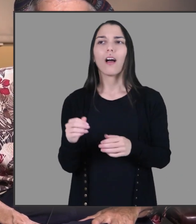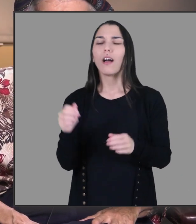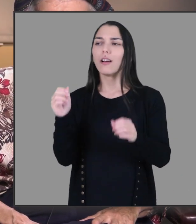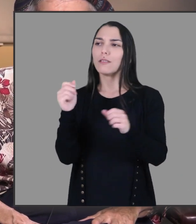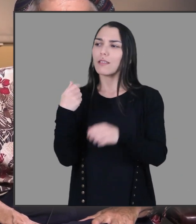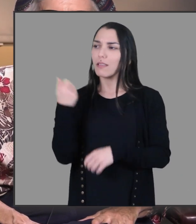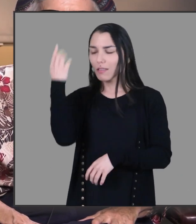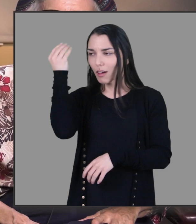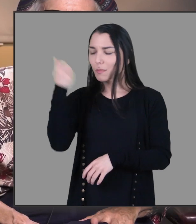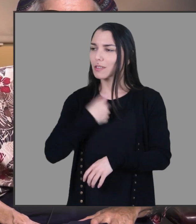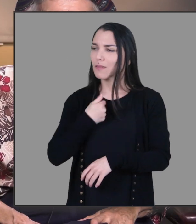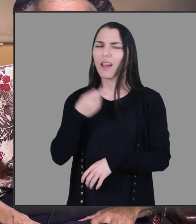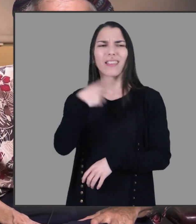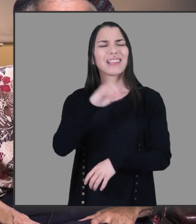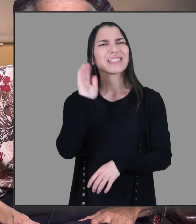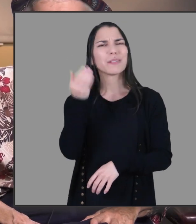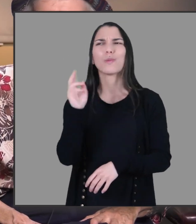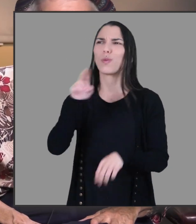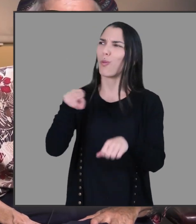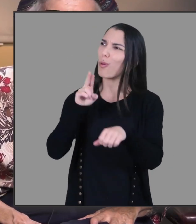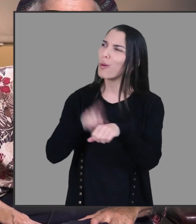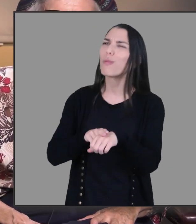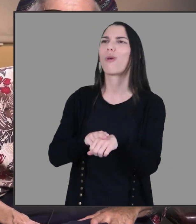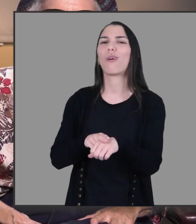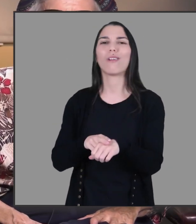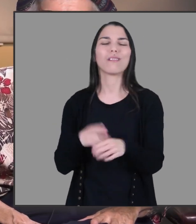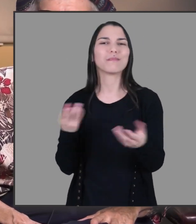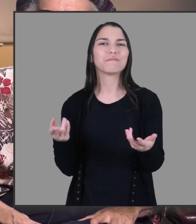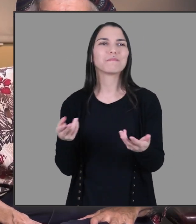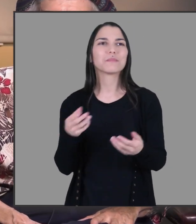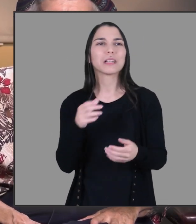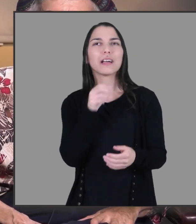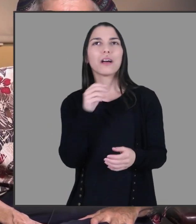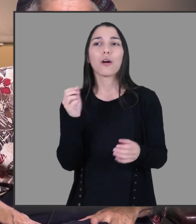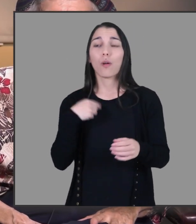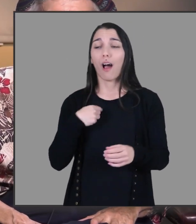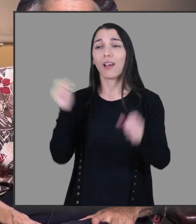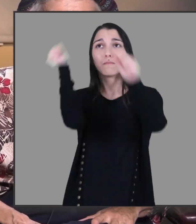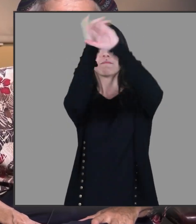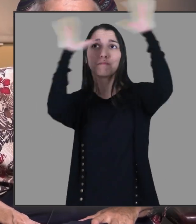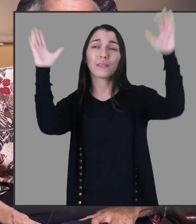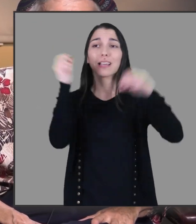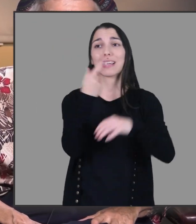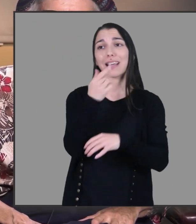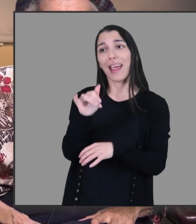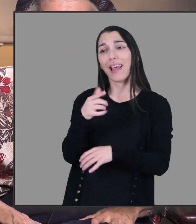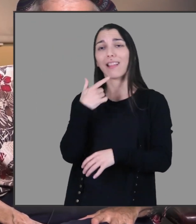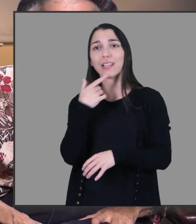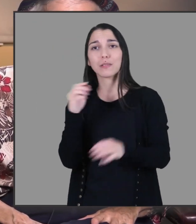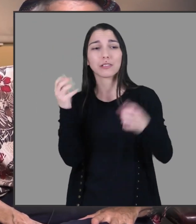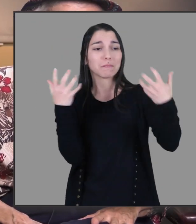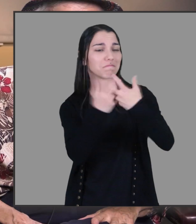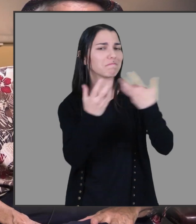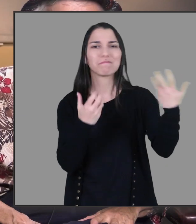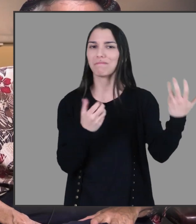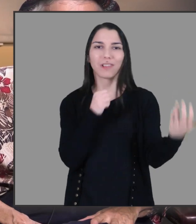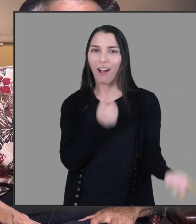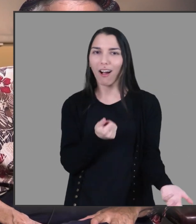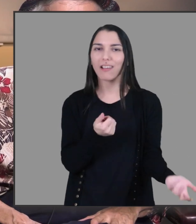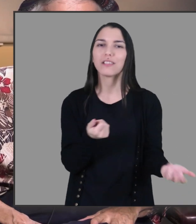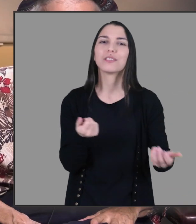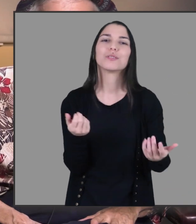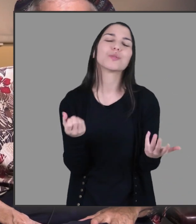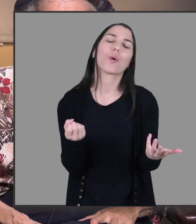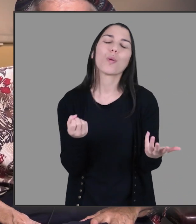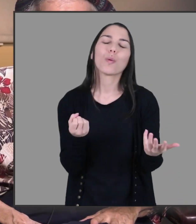seem so normal. You know, this is not what I thought about people who were gay or lesbians. So, okay.